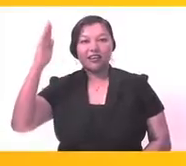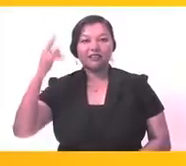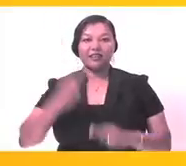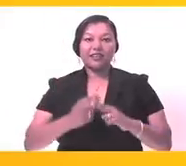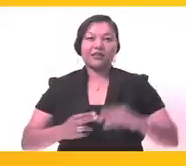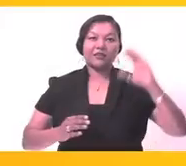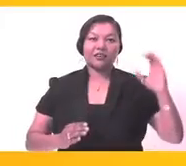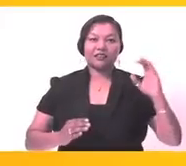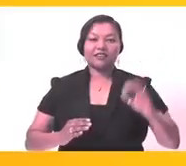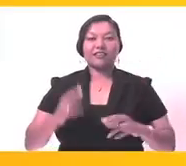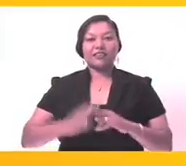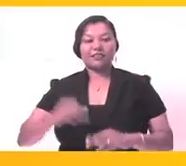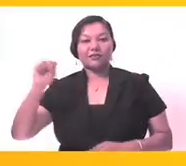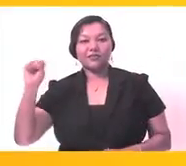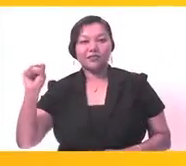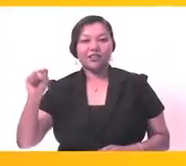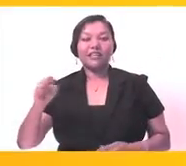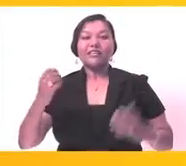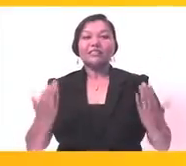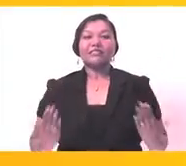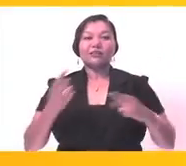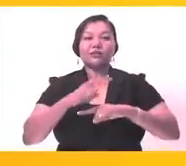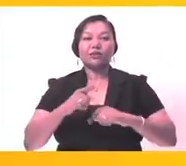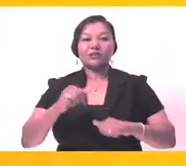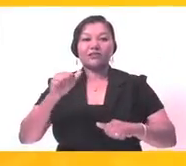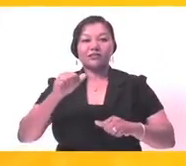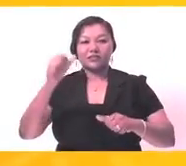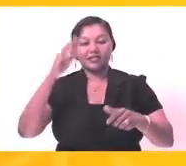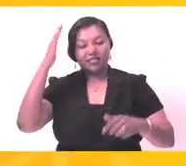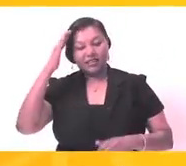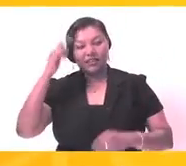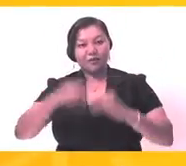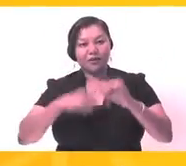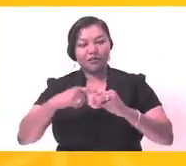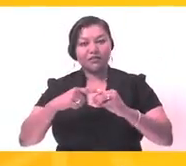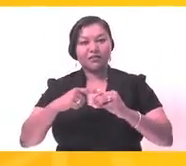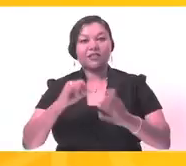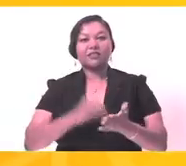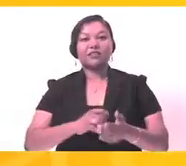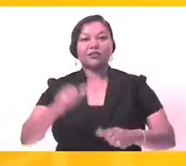Hi, I'm Conrad. And I'm Sigoni. And we're your hosts, Think About It.